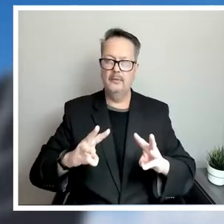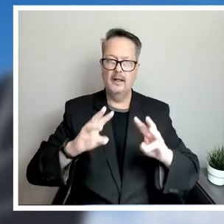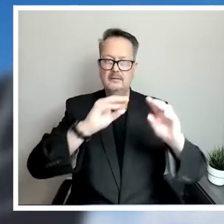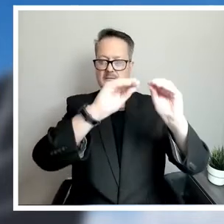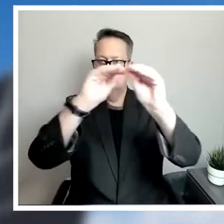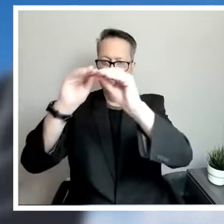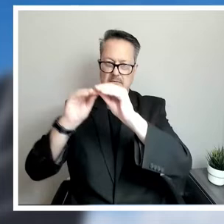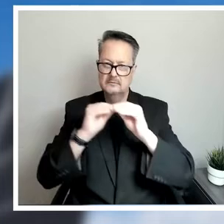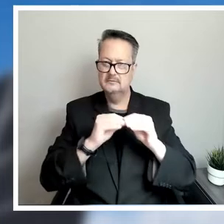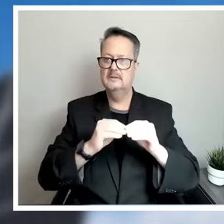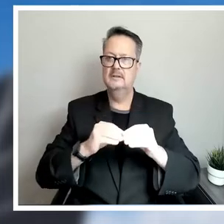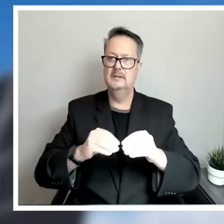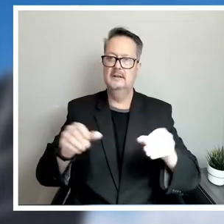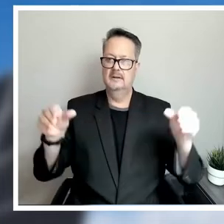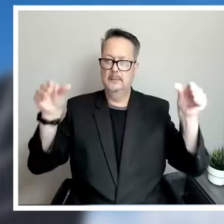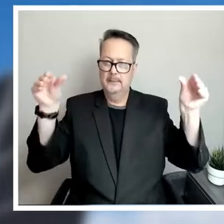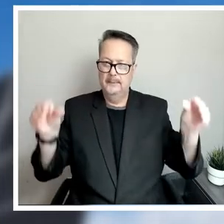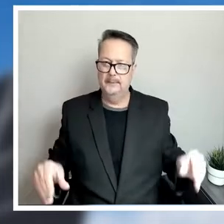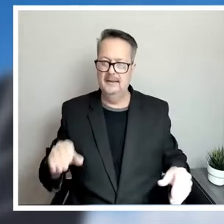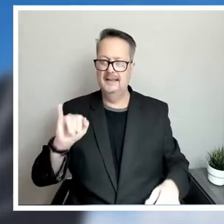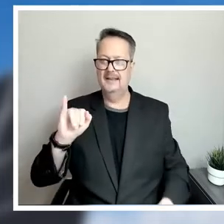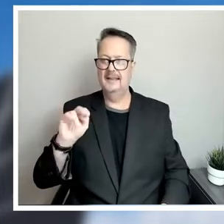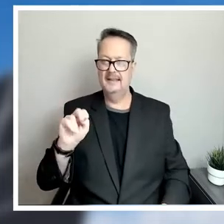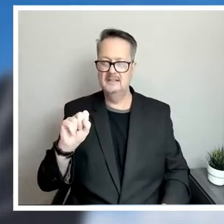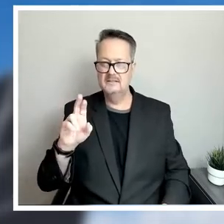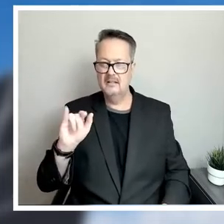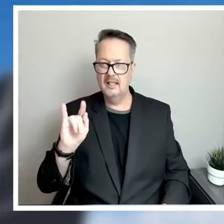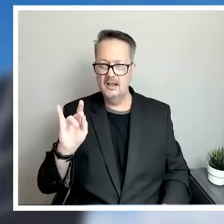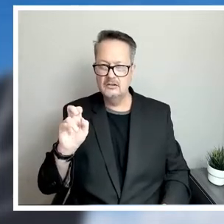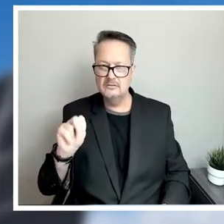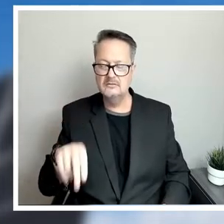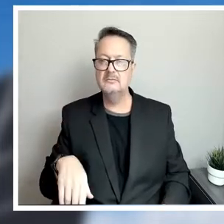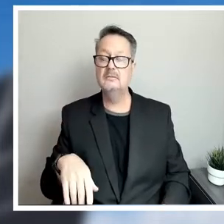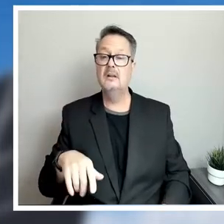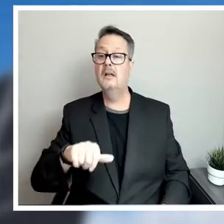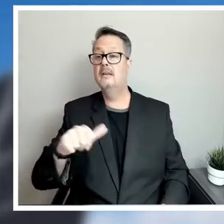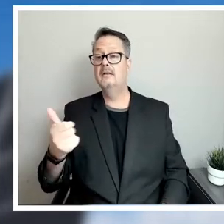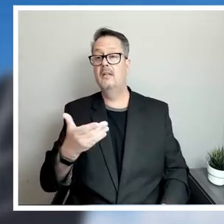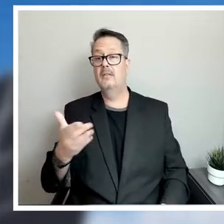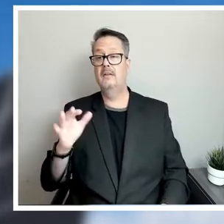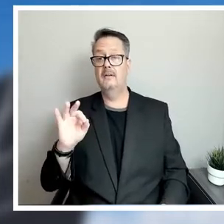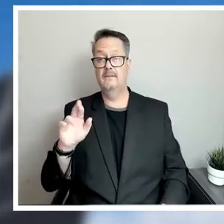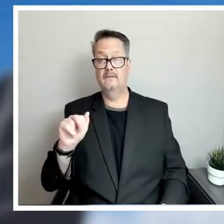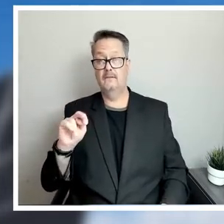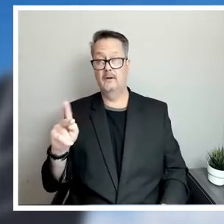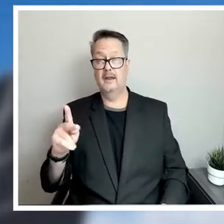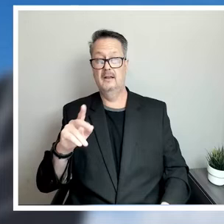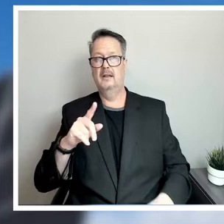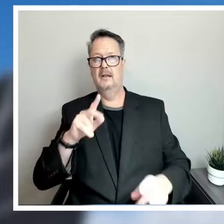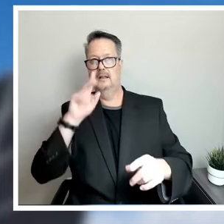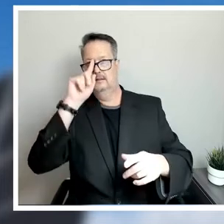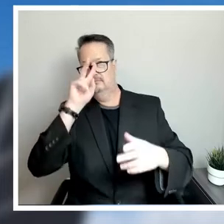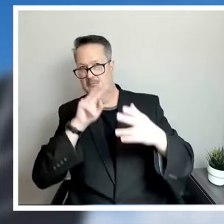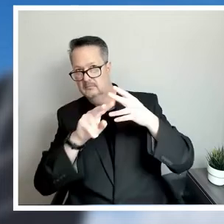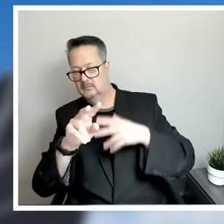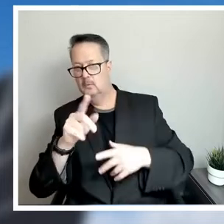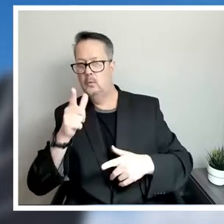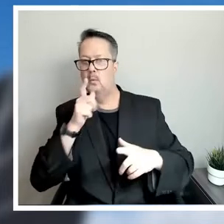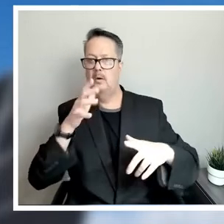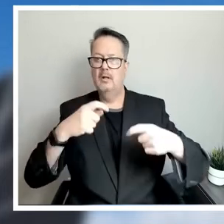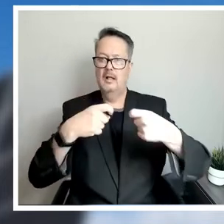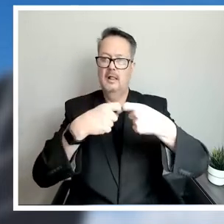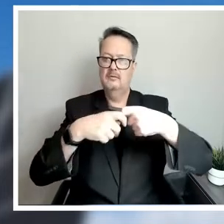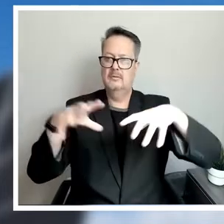where it need be. Another thing that Frank and the generation team have done is moved up planned outages out of the winter season. So that come